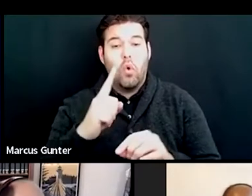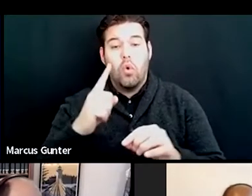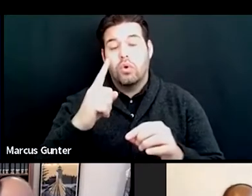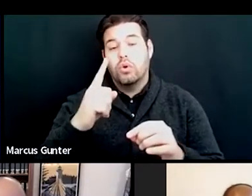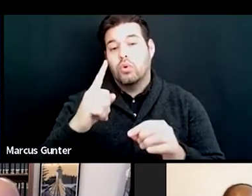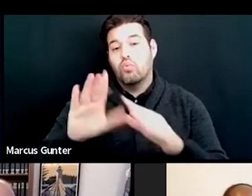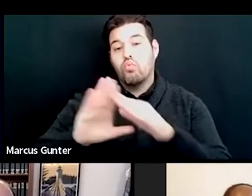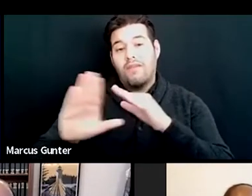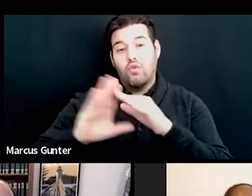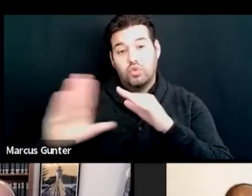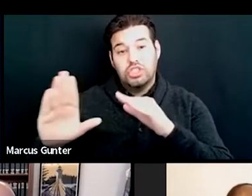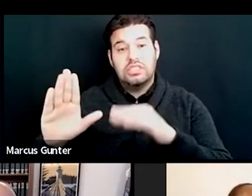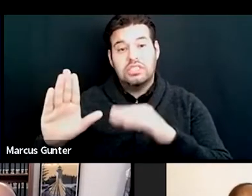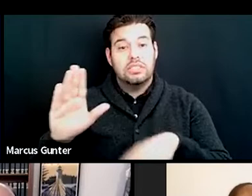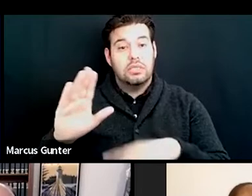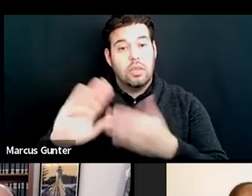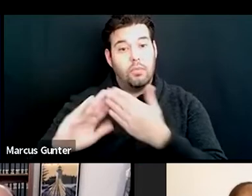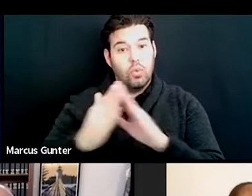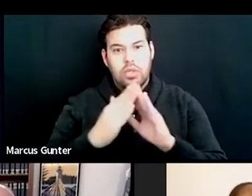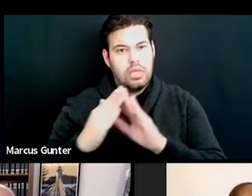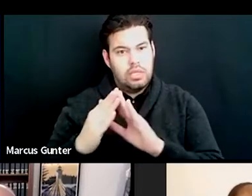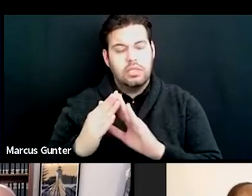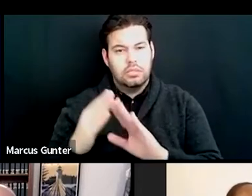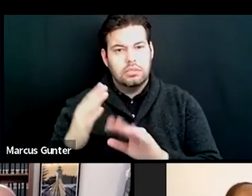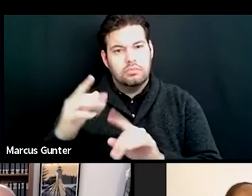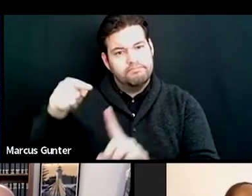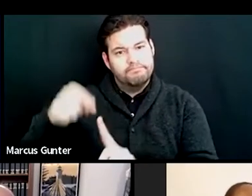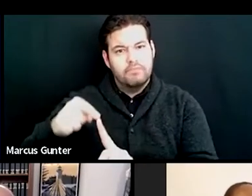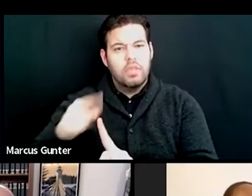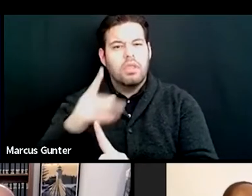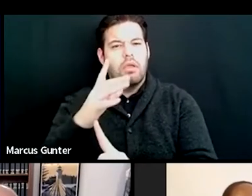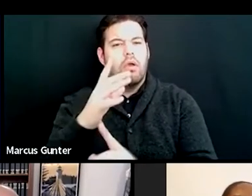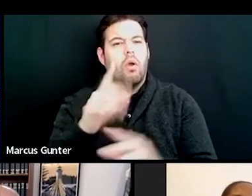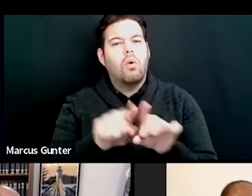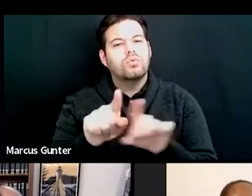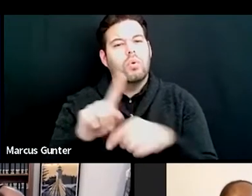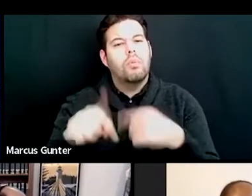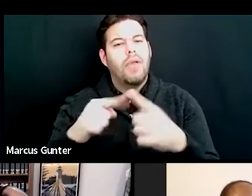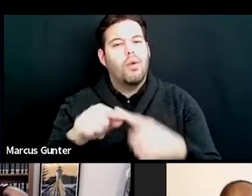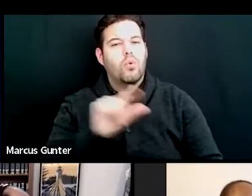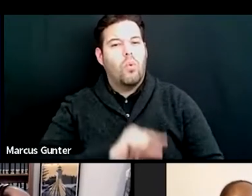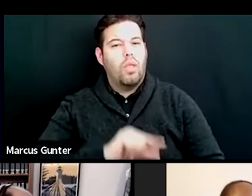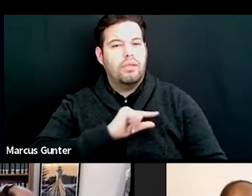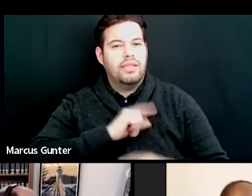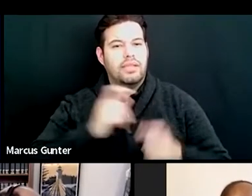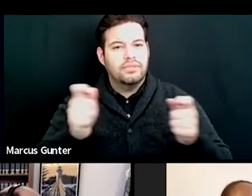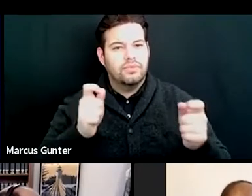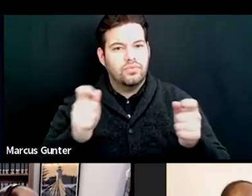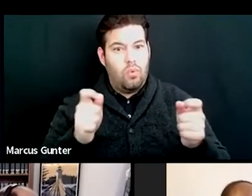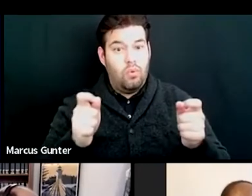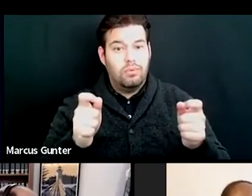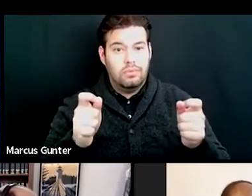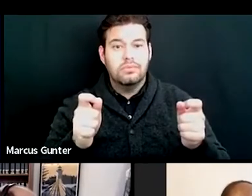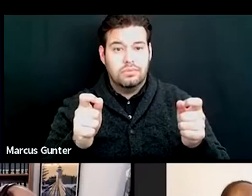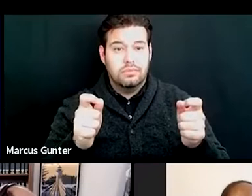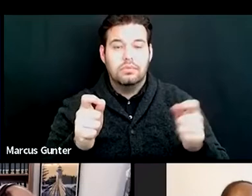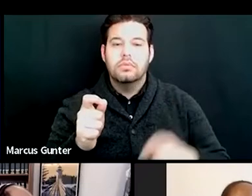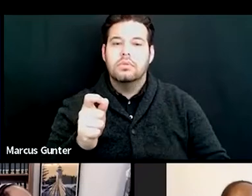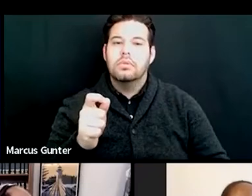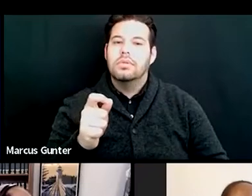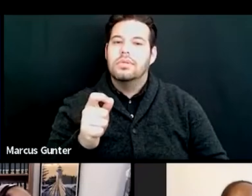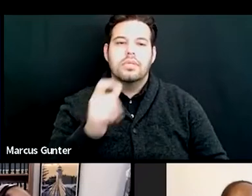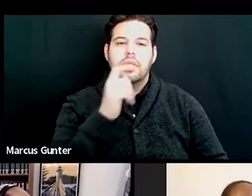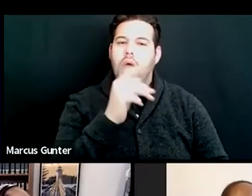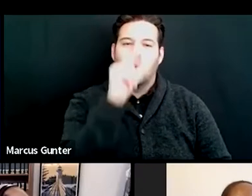as well. Um, it has to do with quality control also. Um, so about, you know, not having Google